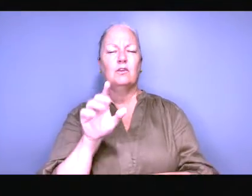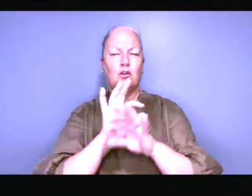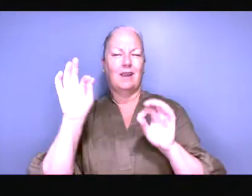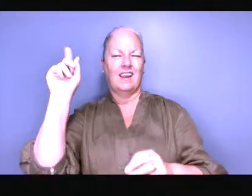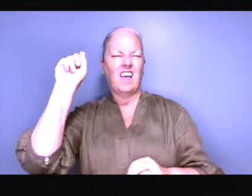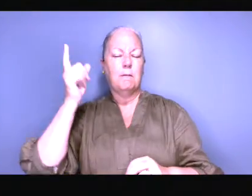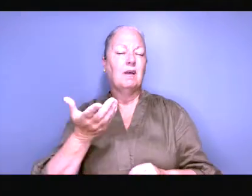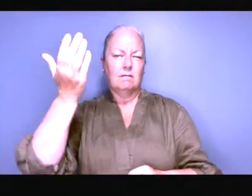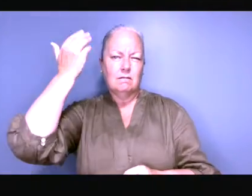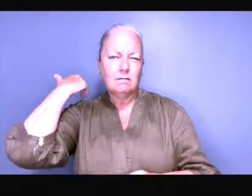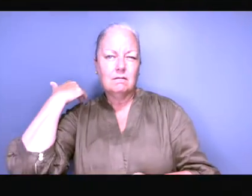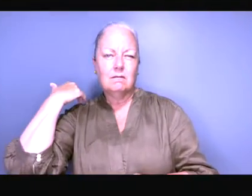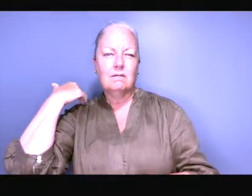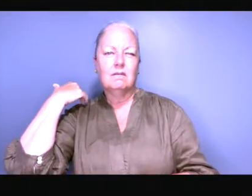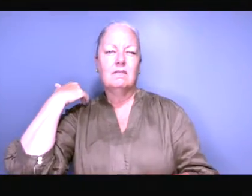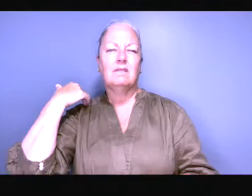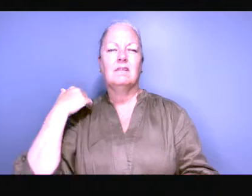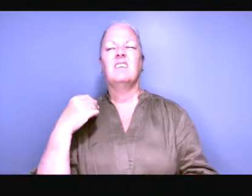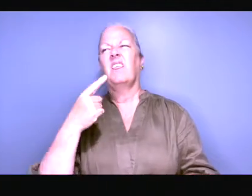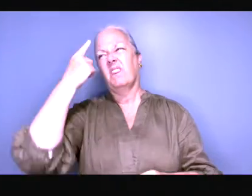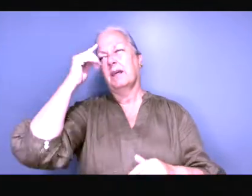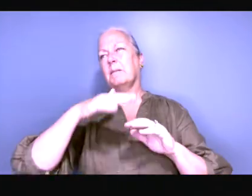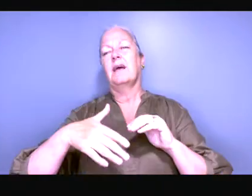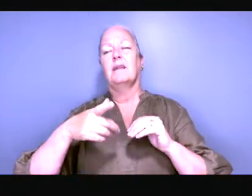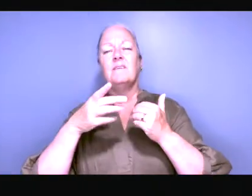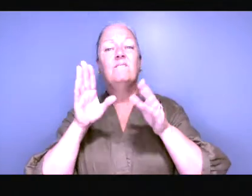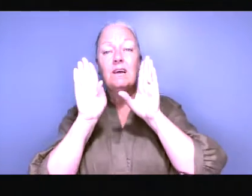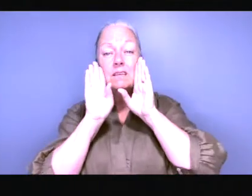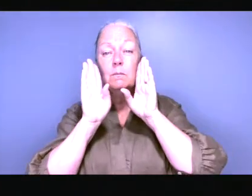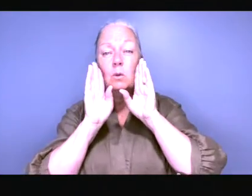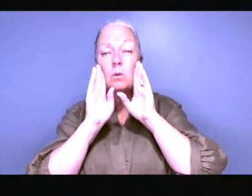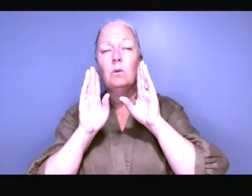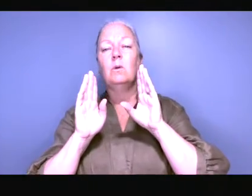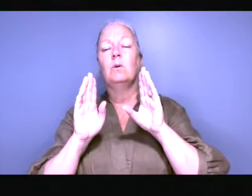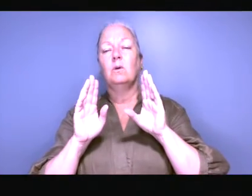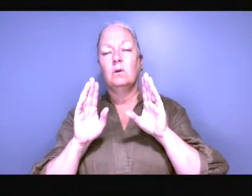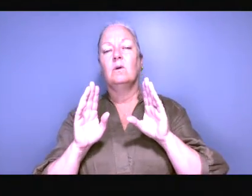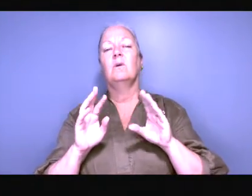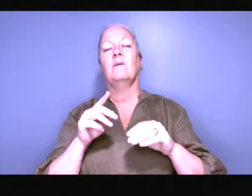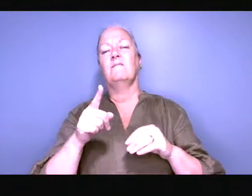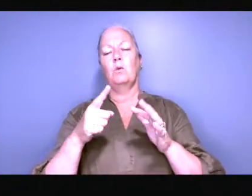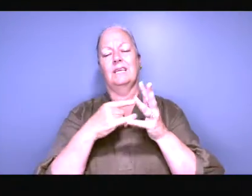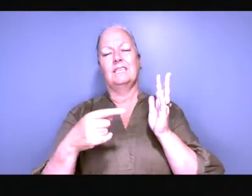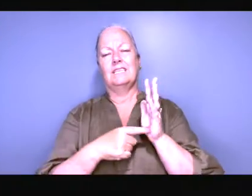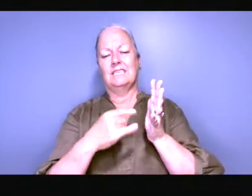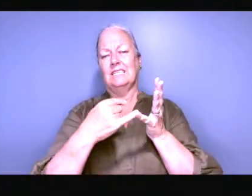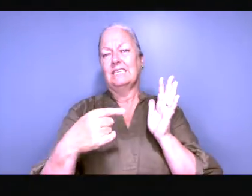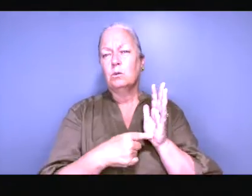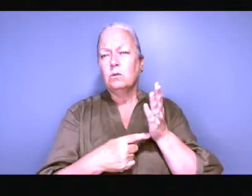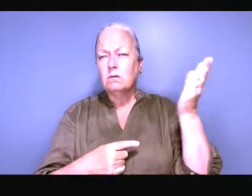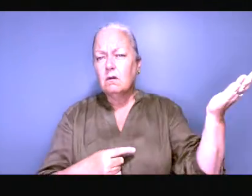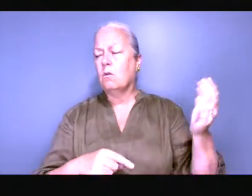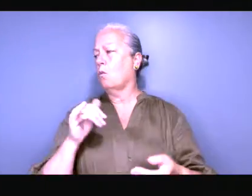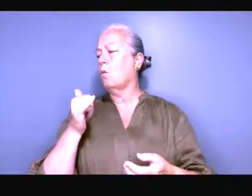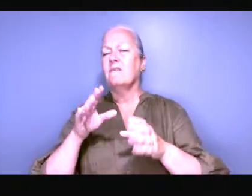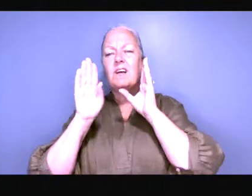in the local newspaper we don't have local newspapers anymore anymore but think of Facebook Facebook